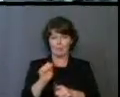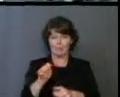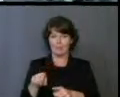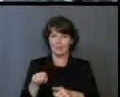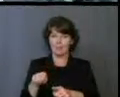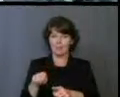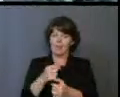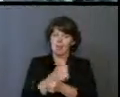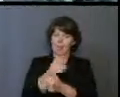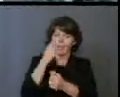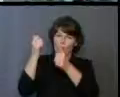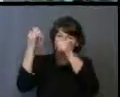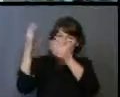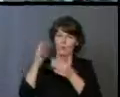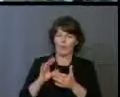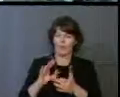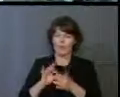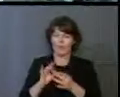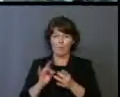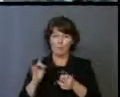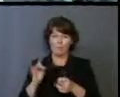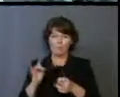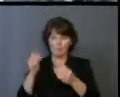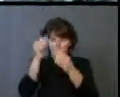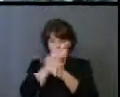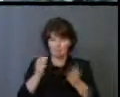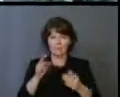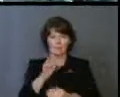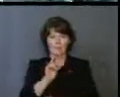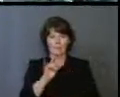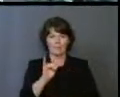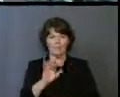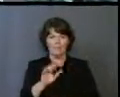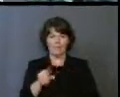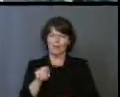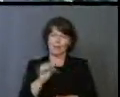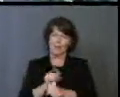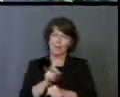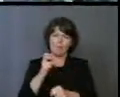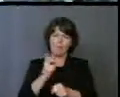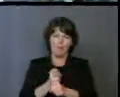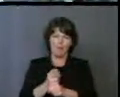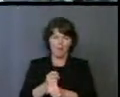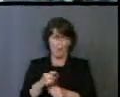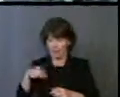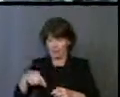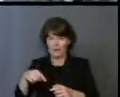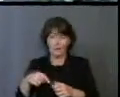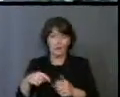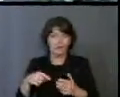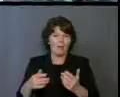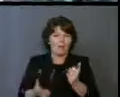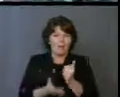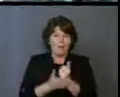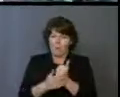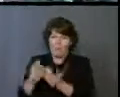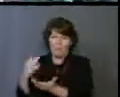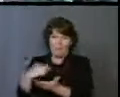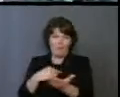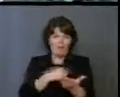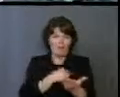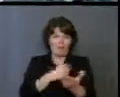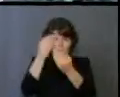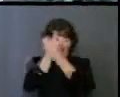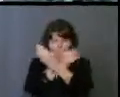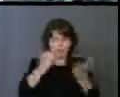Father and the message He had been sent to deliver, which caused Vic to work so hard in bringing you and me and so, so many